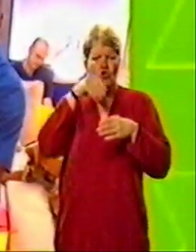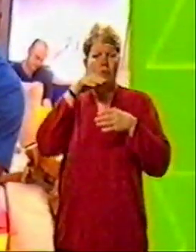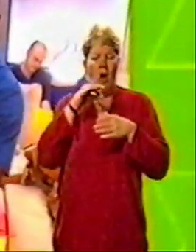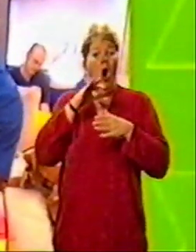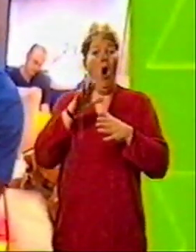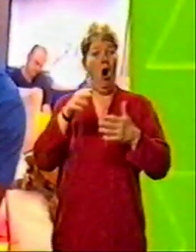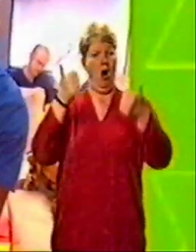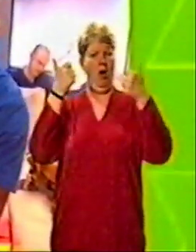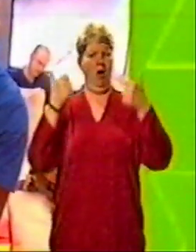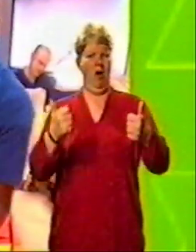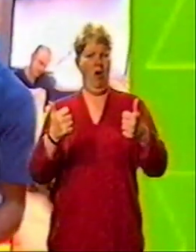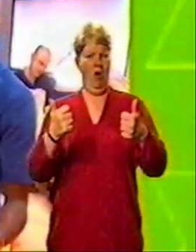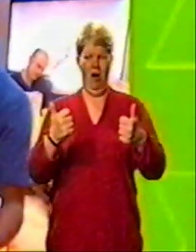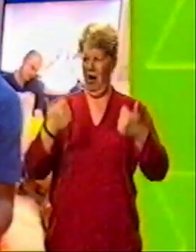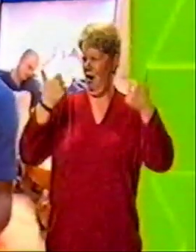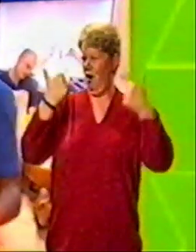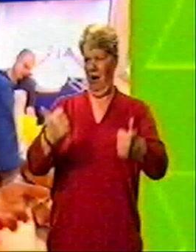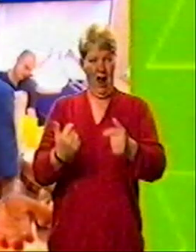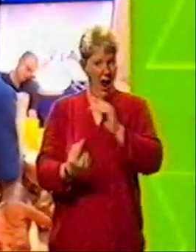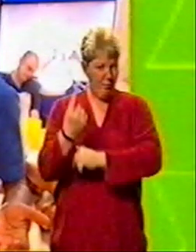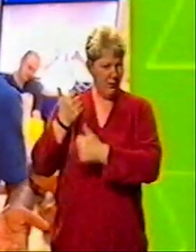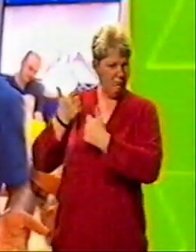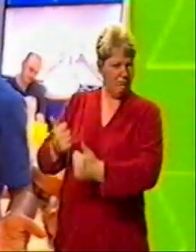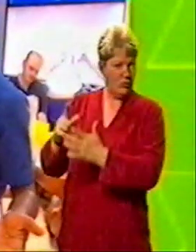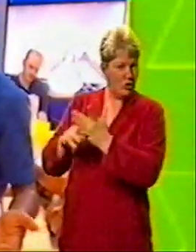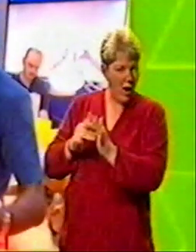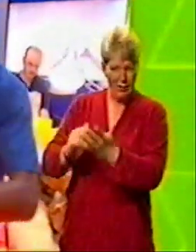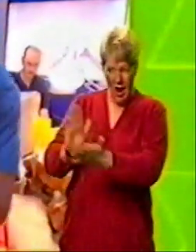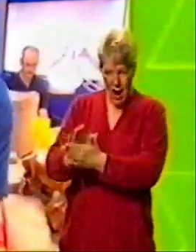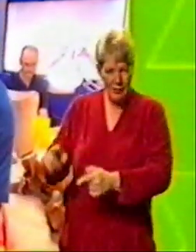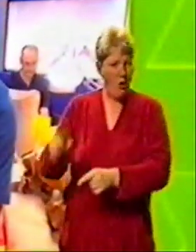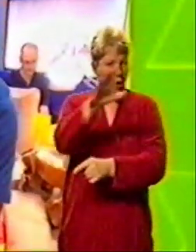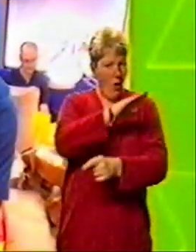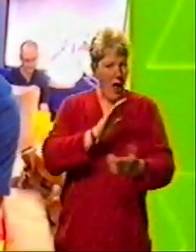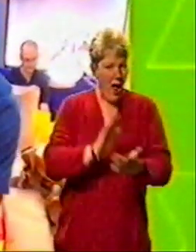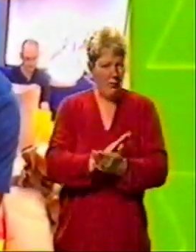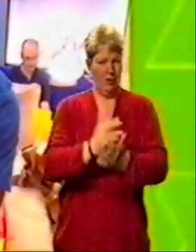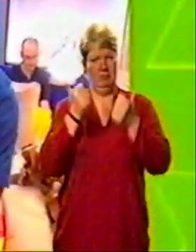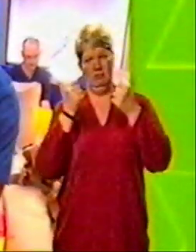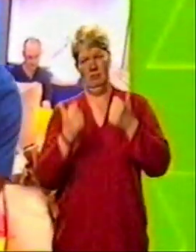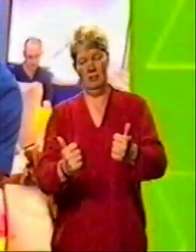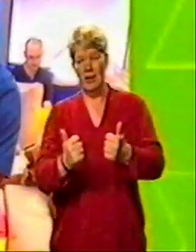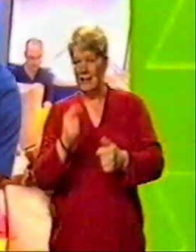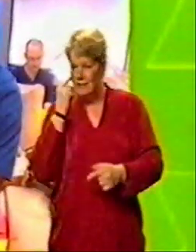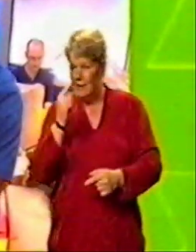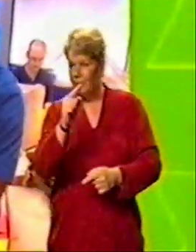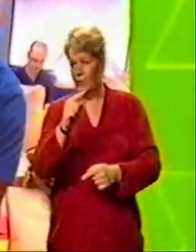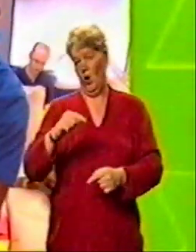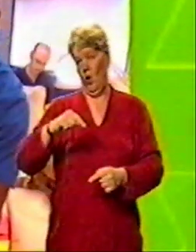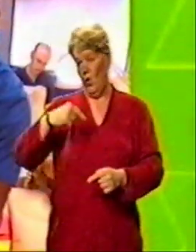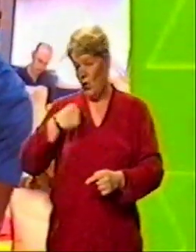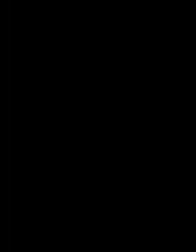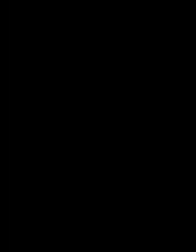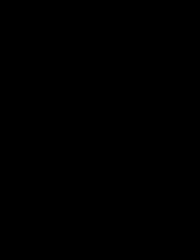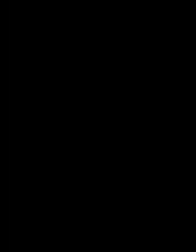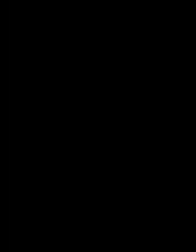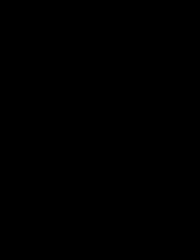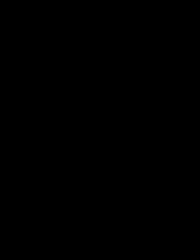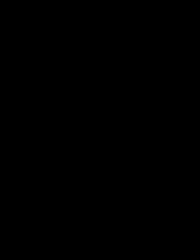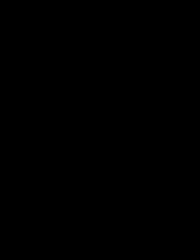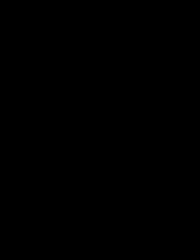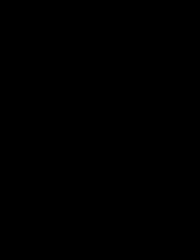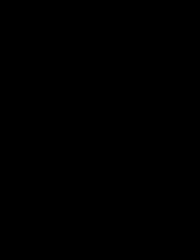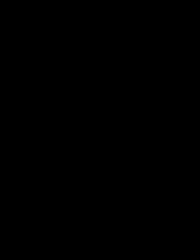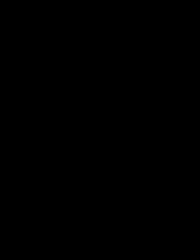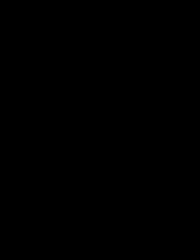Oh, just toasting the result! What a good result for everybody, not just for James. You see, here at Short Change, if there's a problem, we try and solve it to